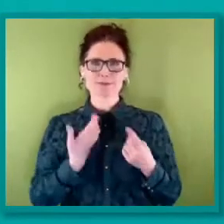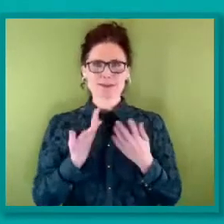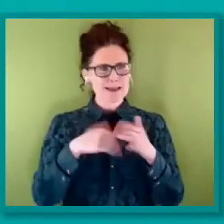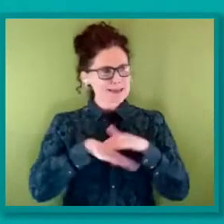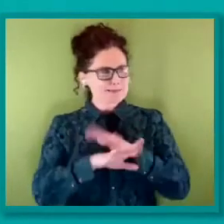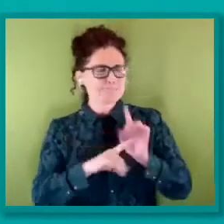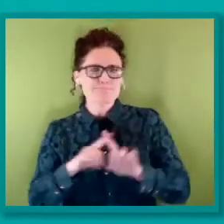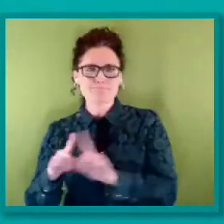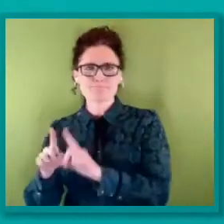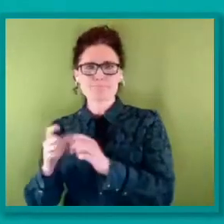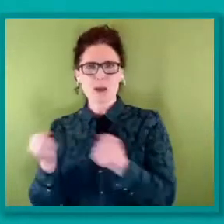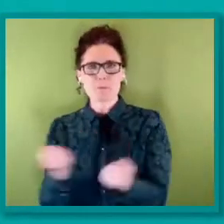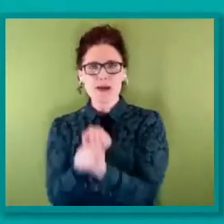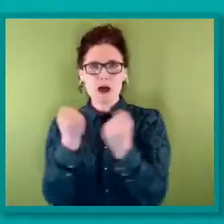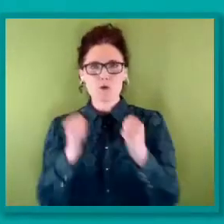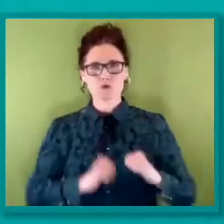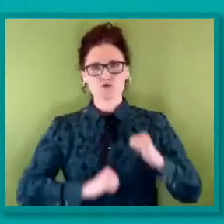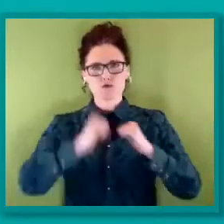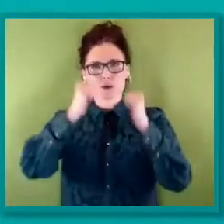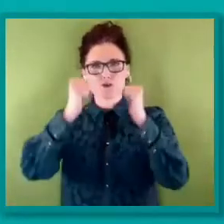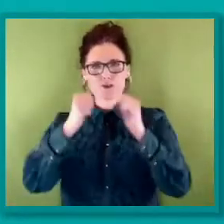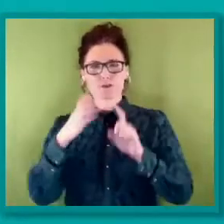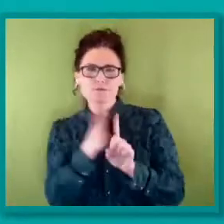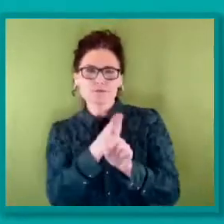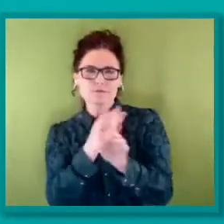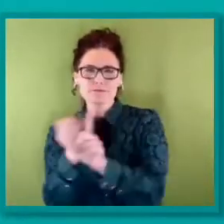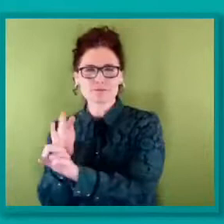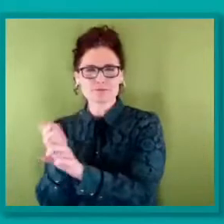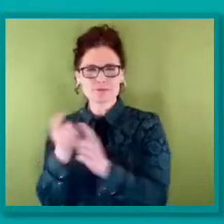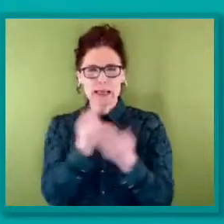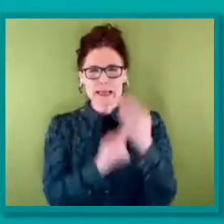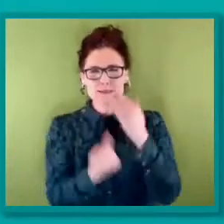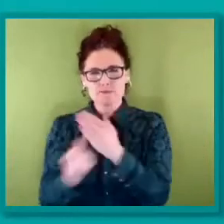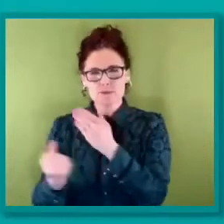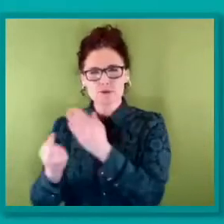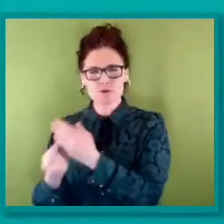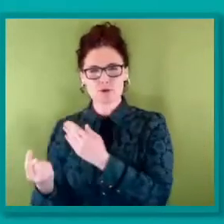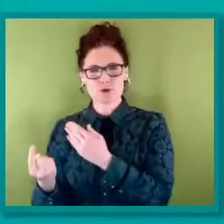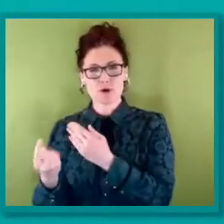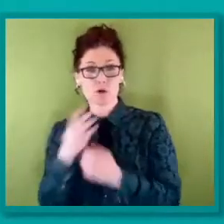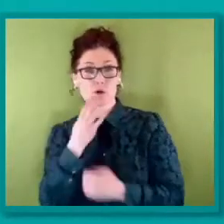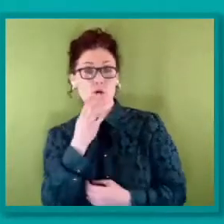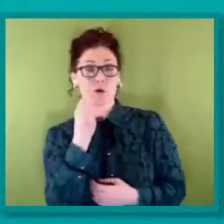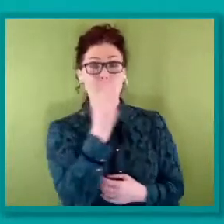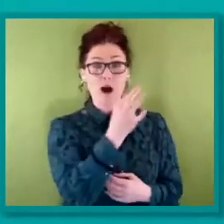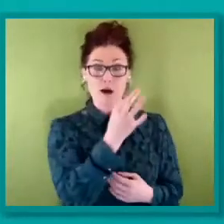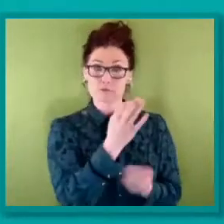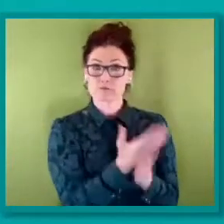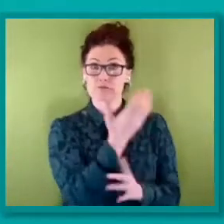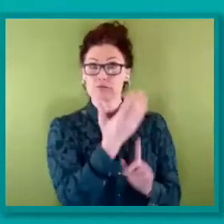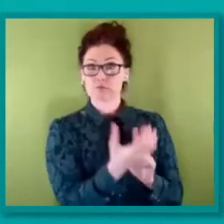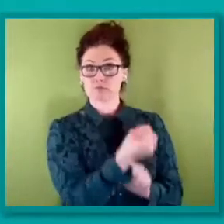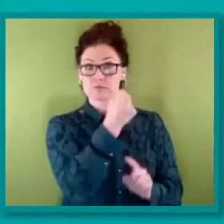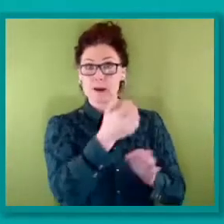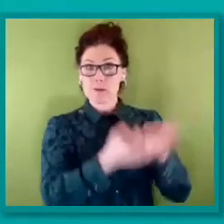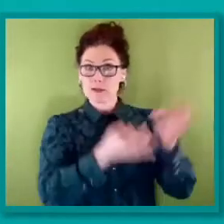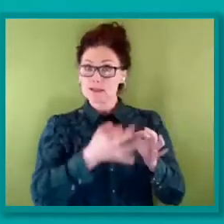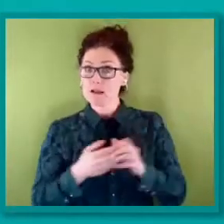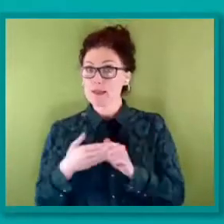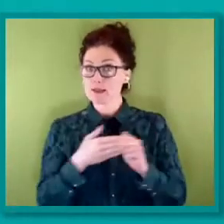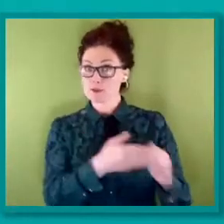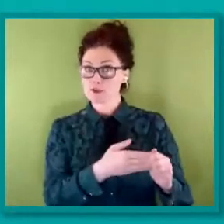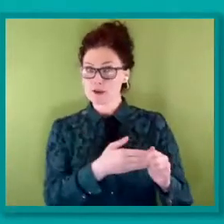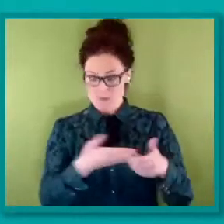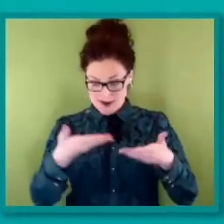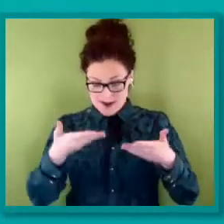people, we told our story, and we asked for and secured political leadership. And right at this point in time, we're